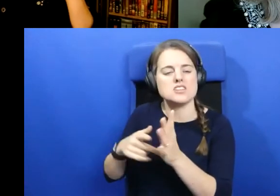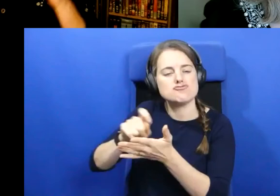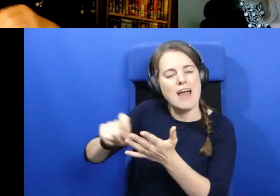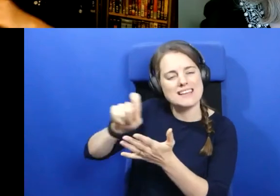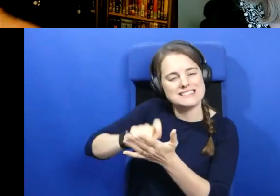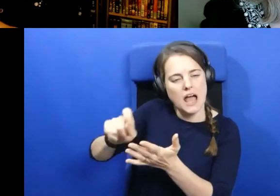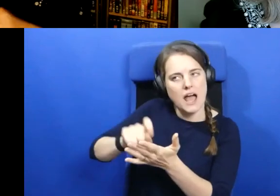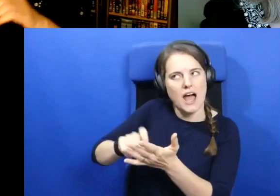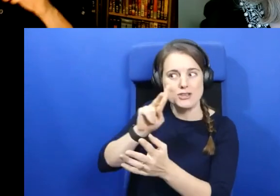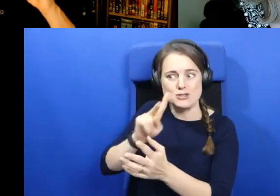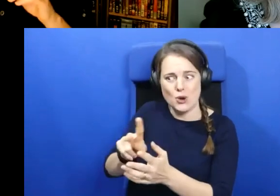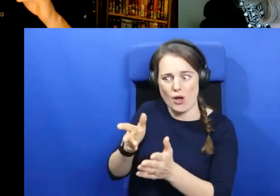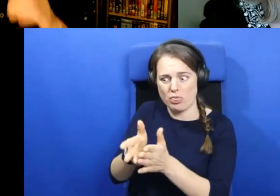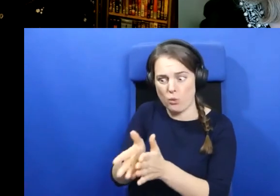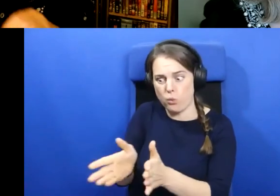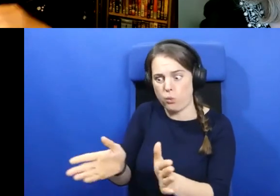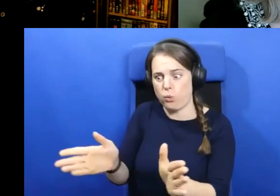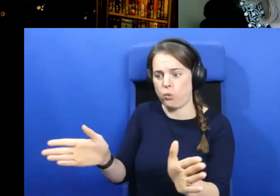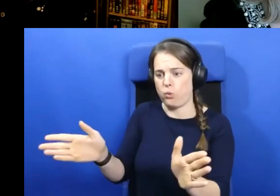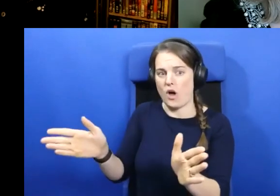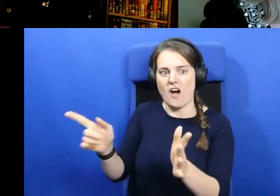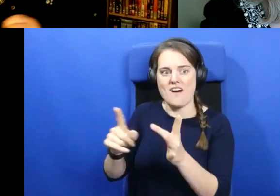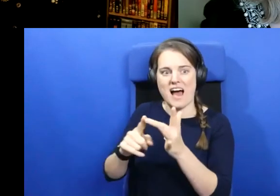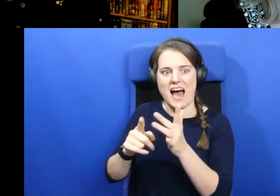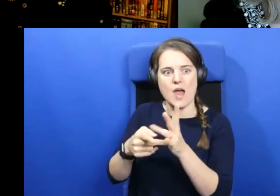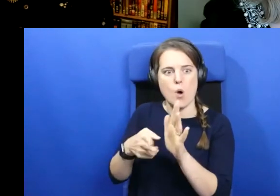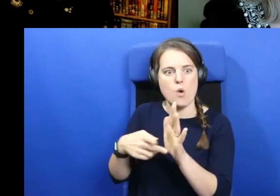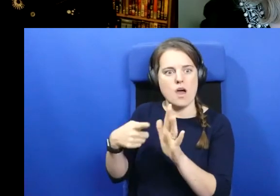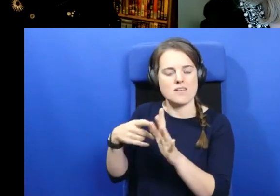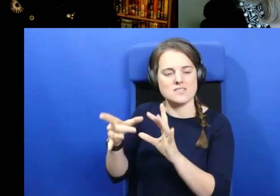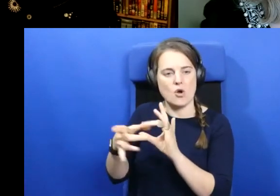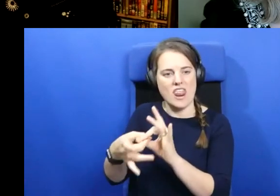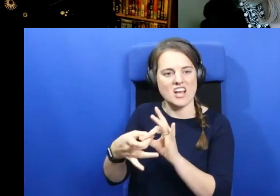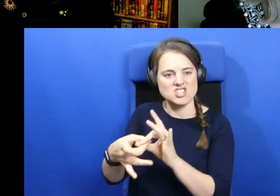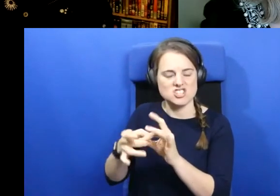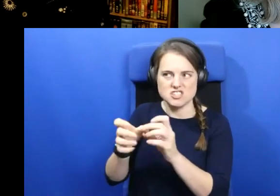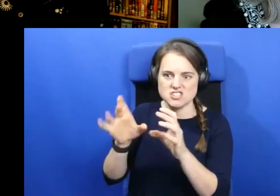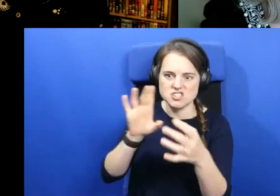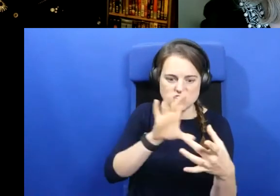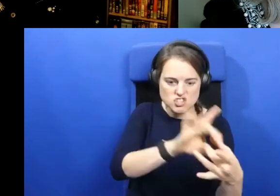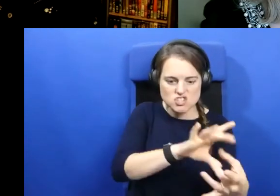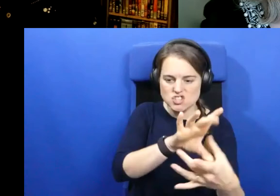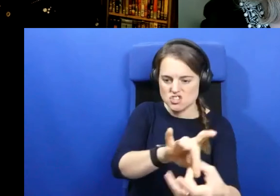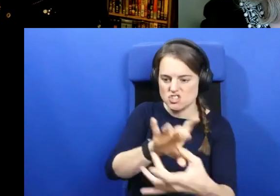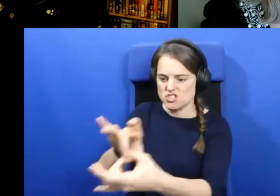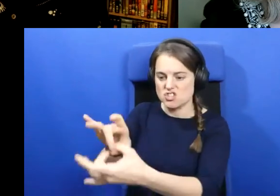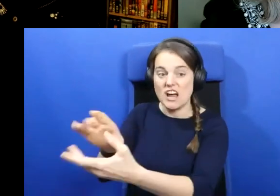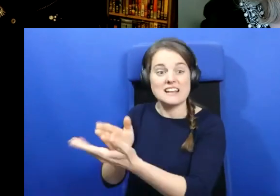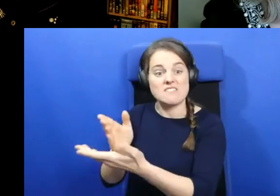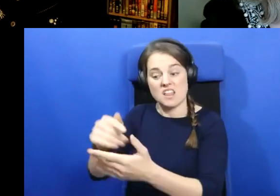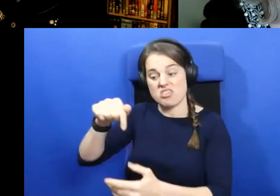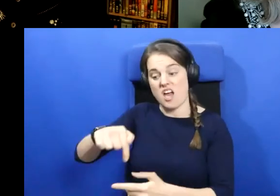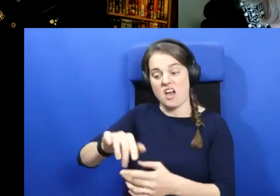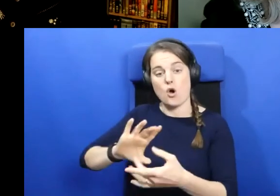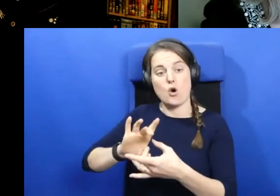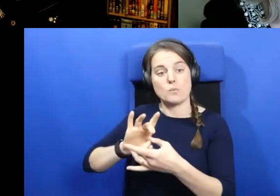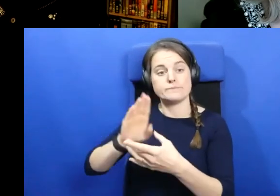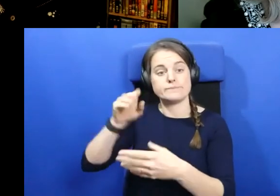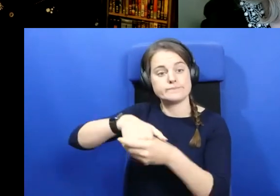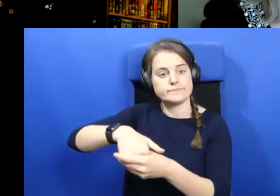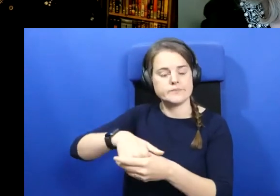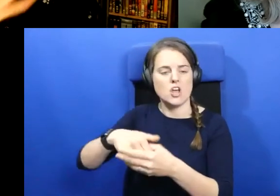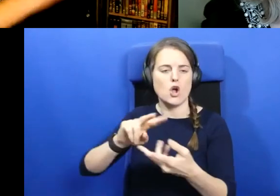breadth of Iona's connections, know, I suppose, particularly their involvement in the conversion of Northumbria.